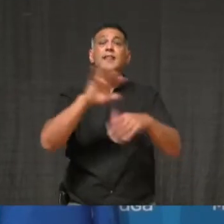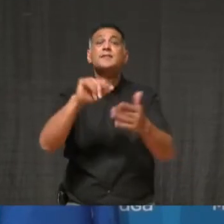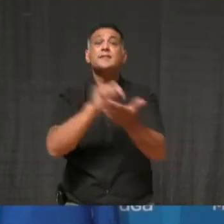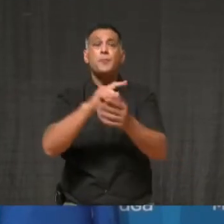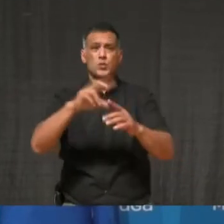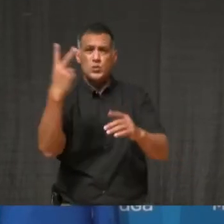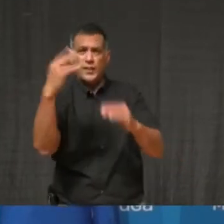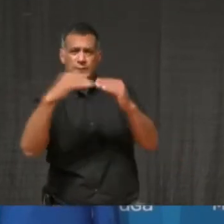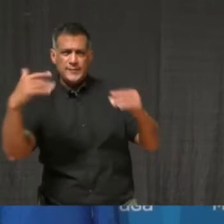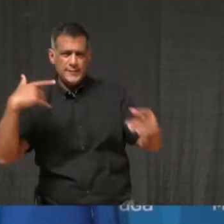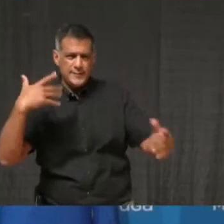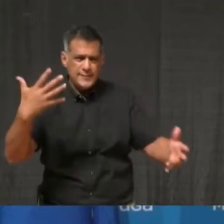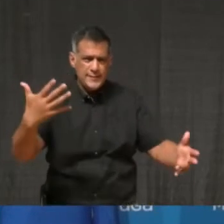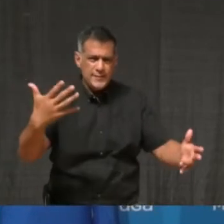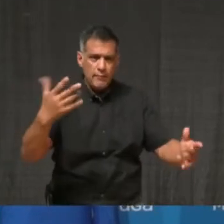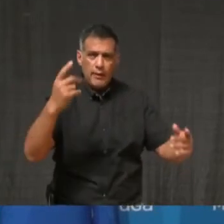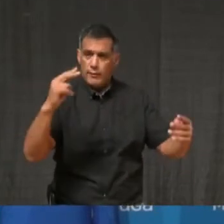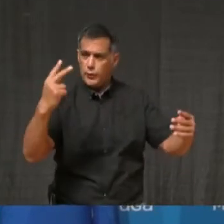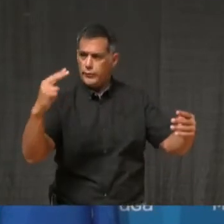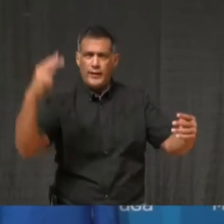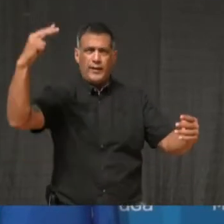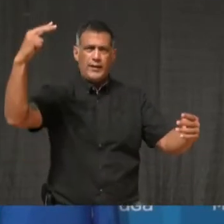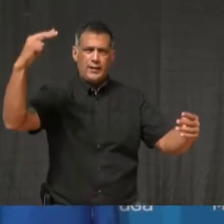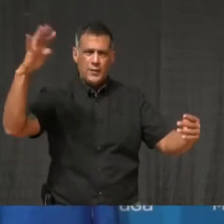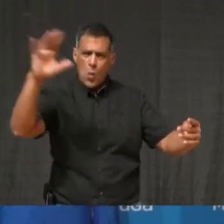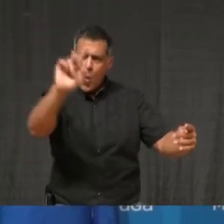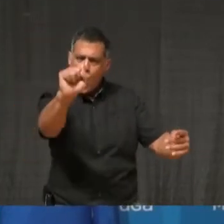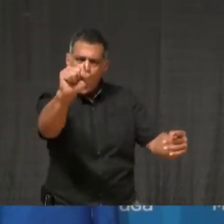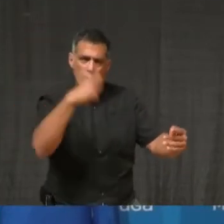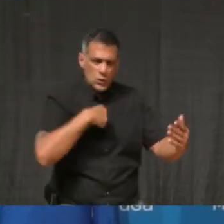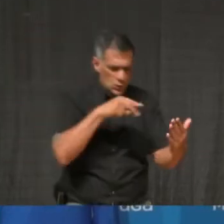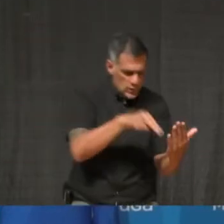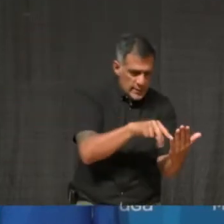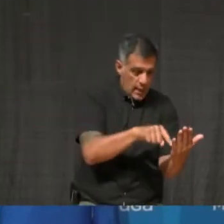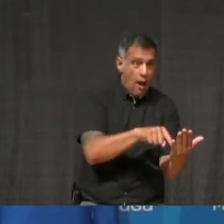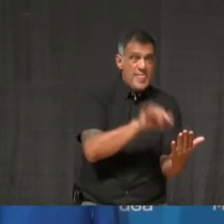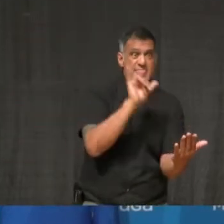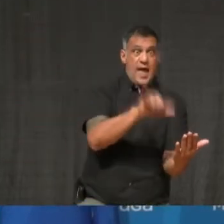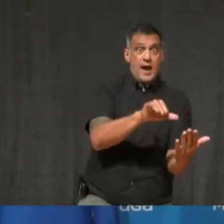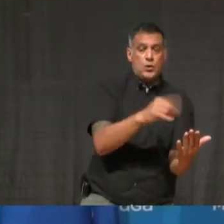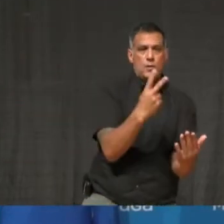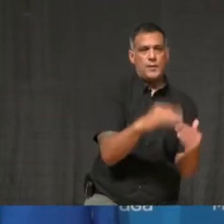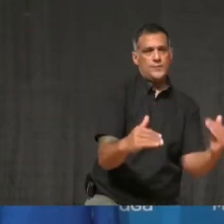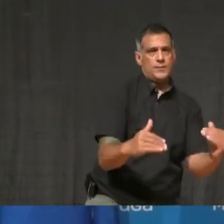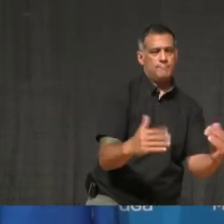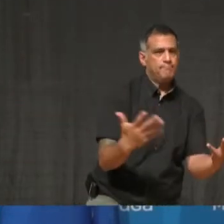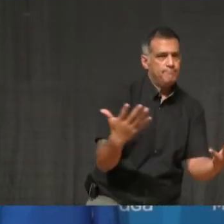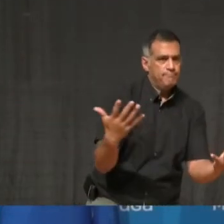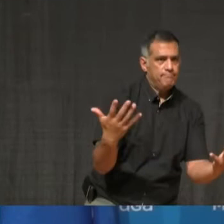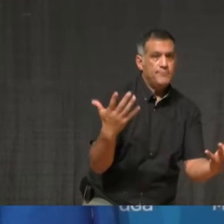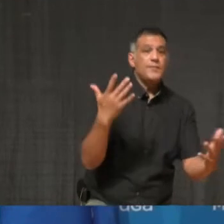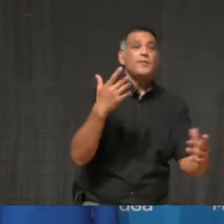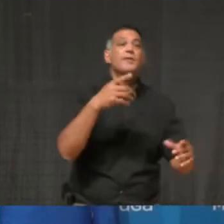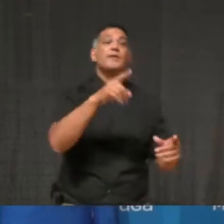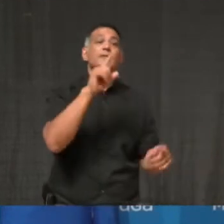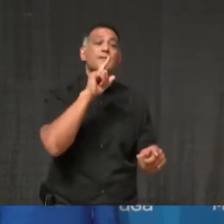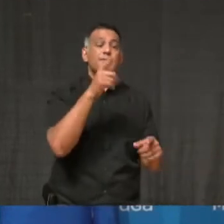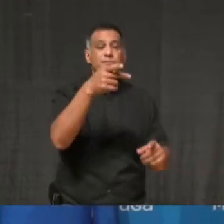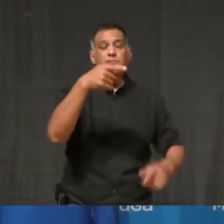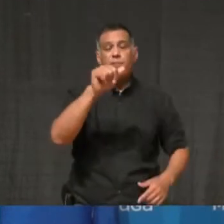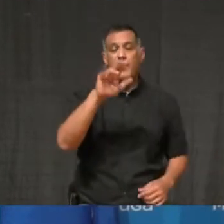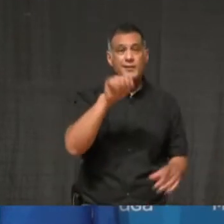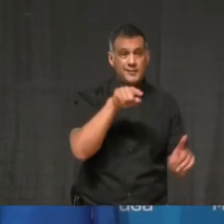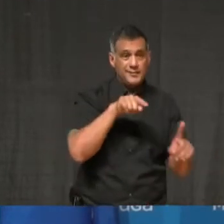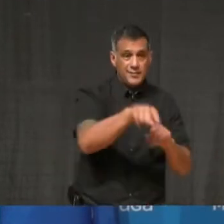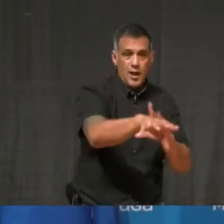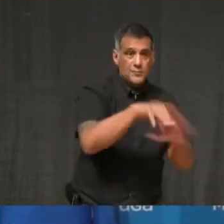is what I would expect. Oh, fully enclosed exterior spaces. Fully enclosed exterior spaces. So, Ashley, that is